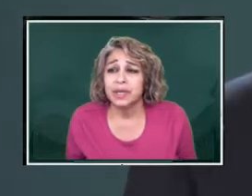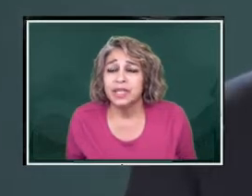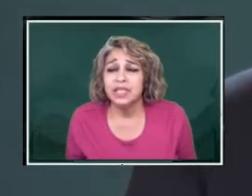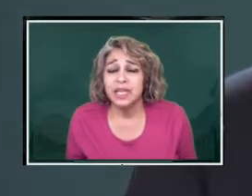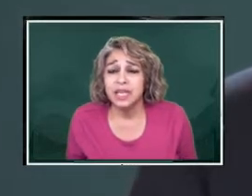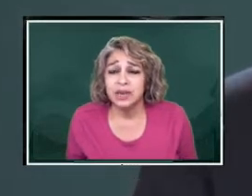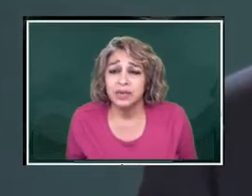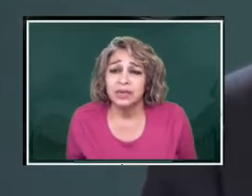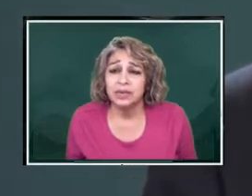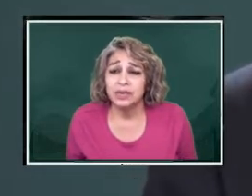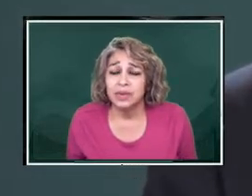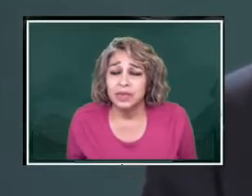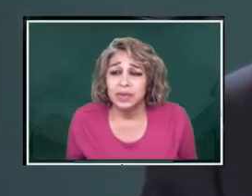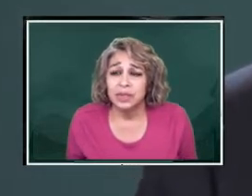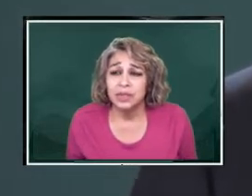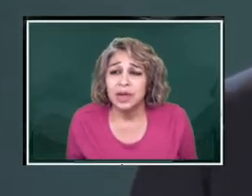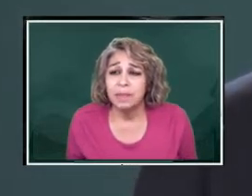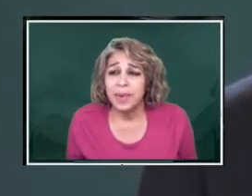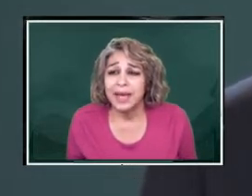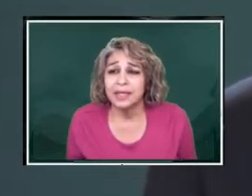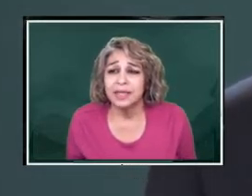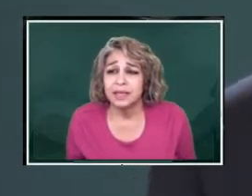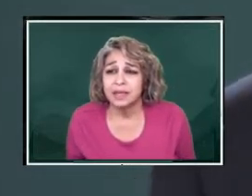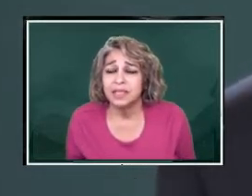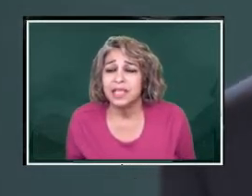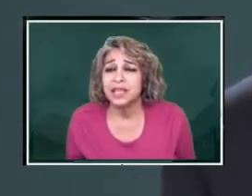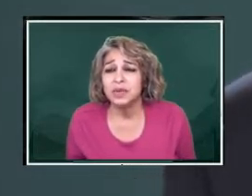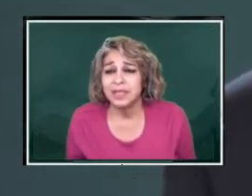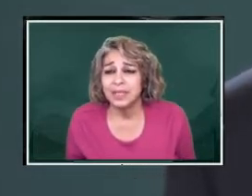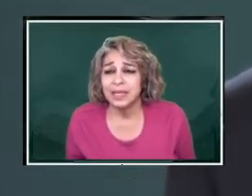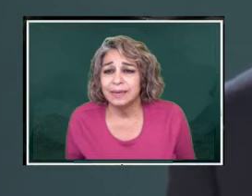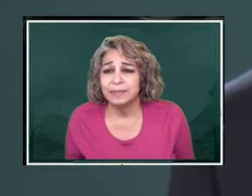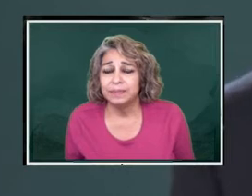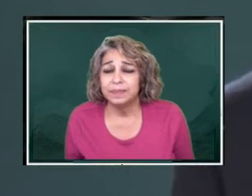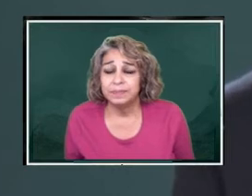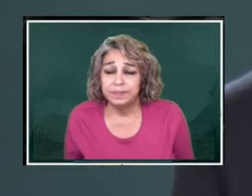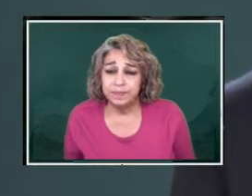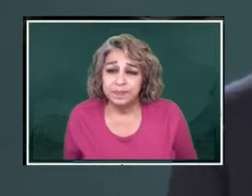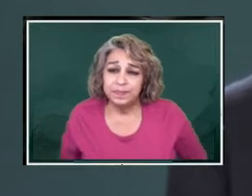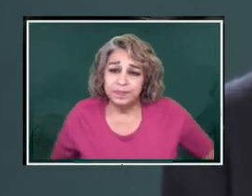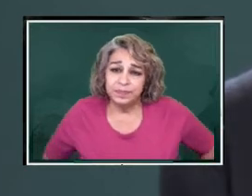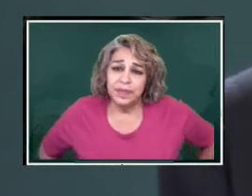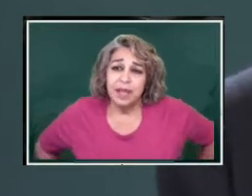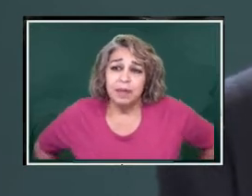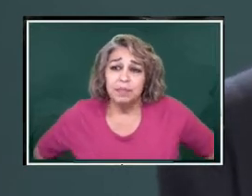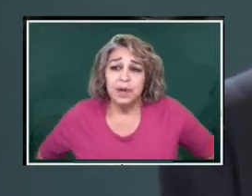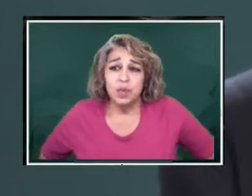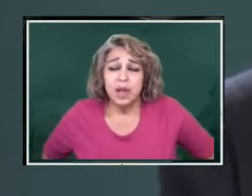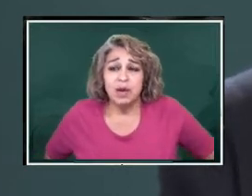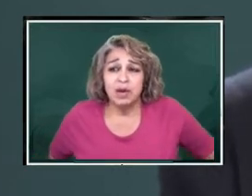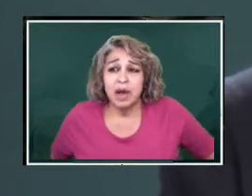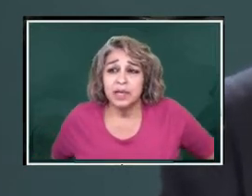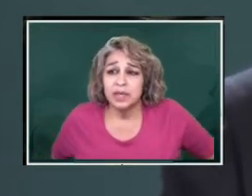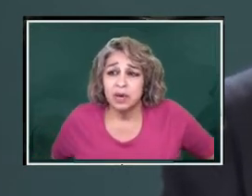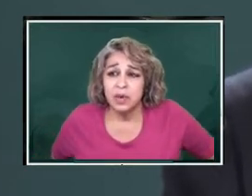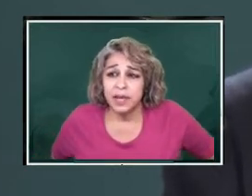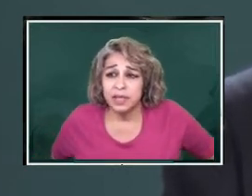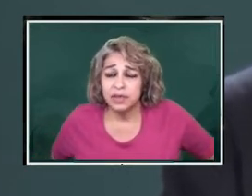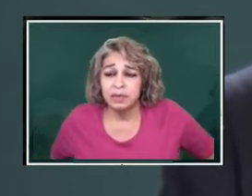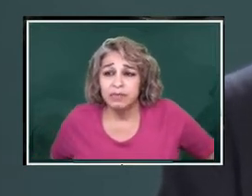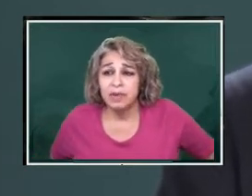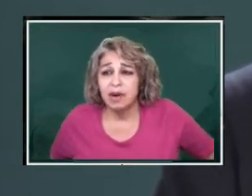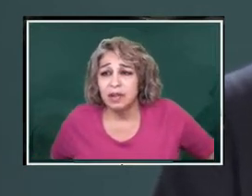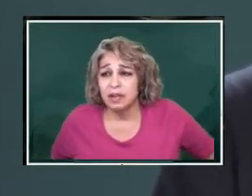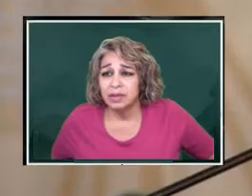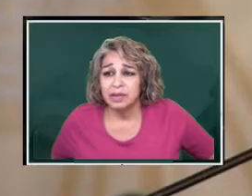continue to combat delinquency, but we are not going